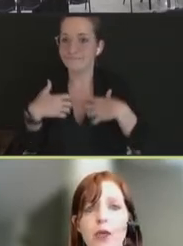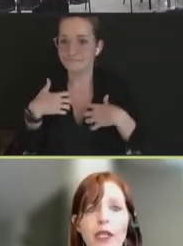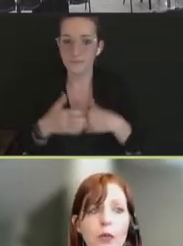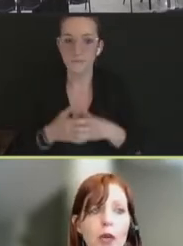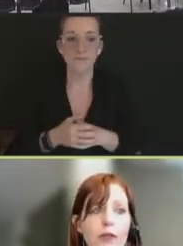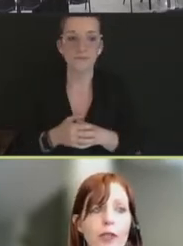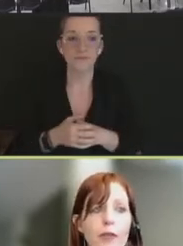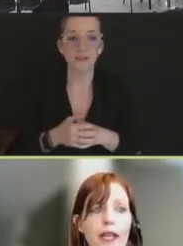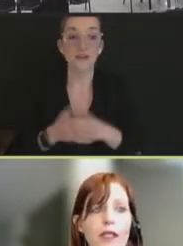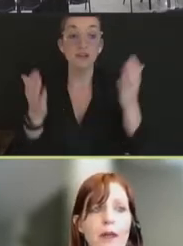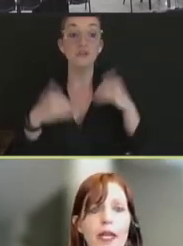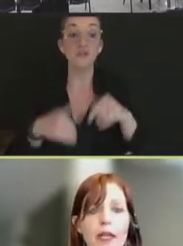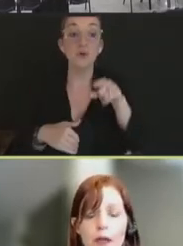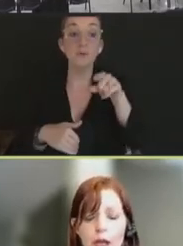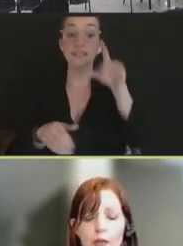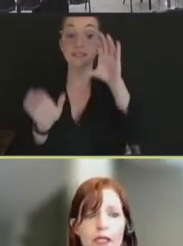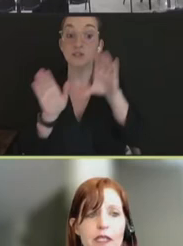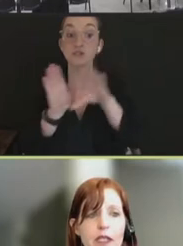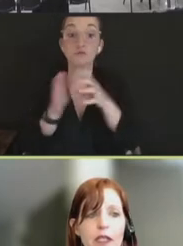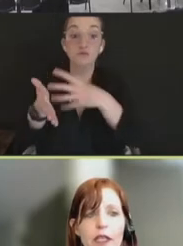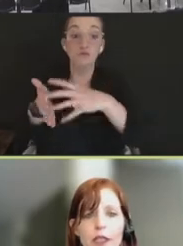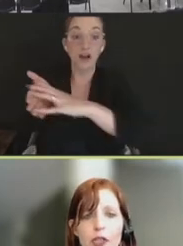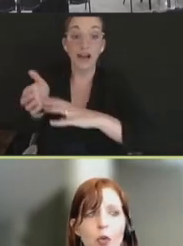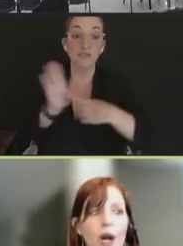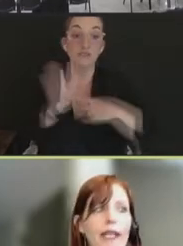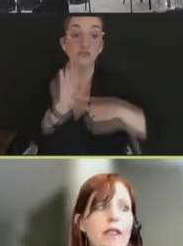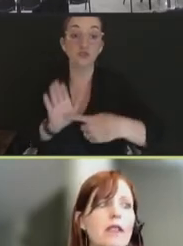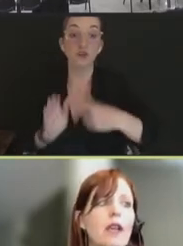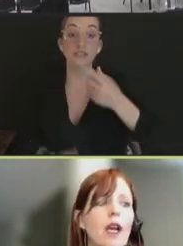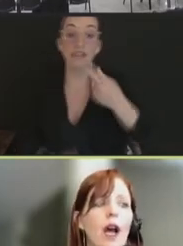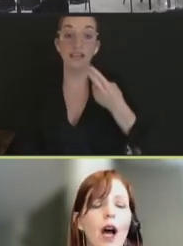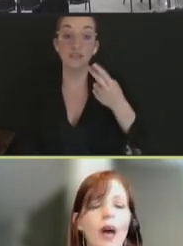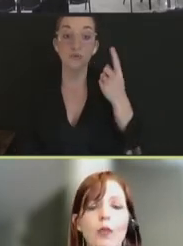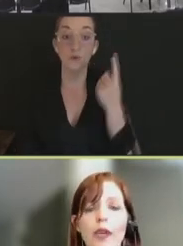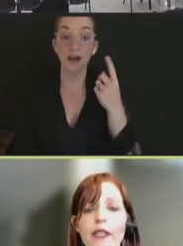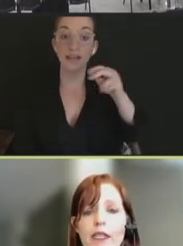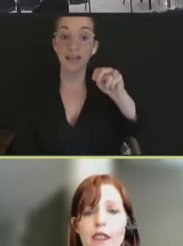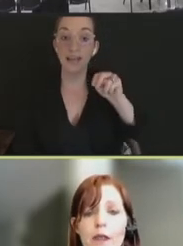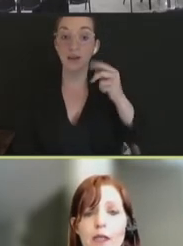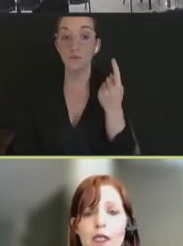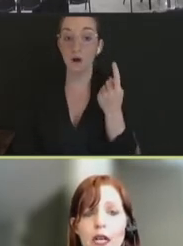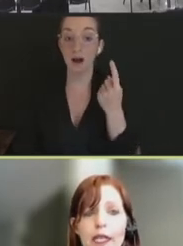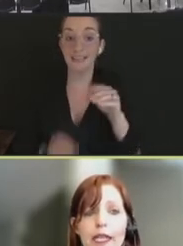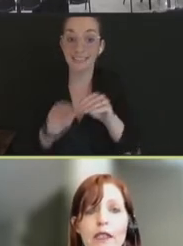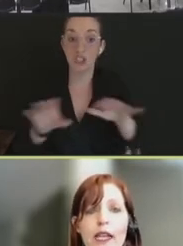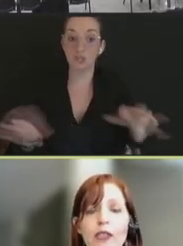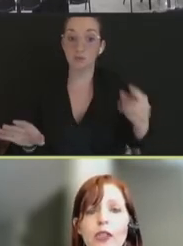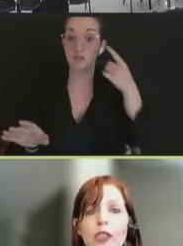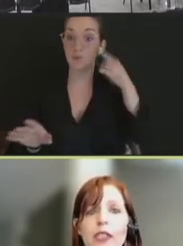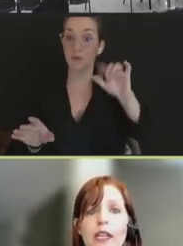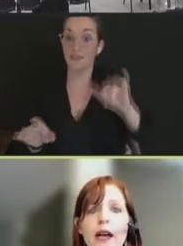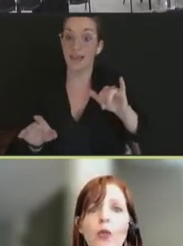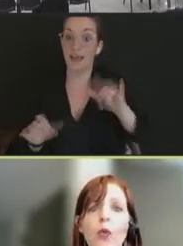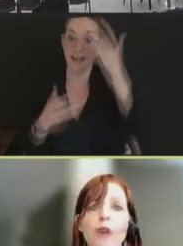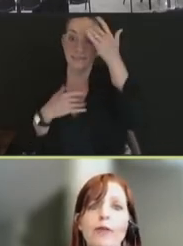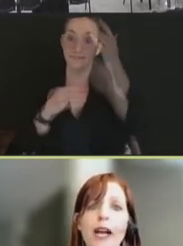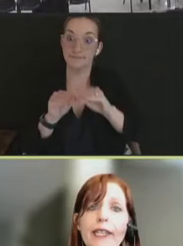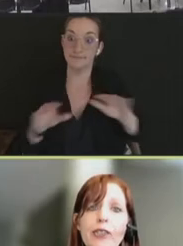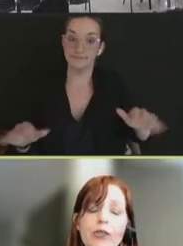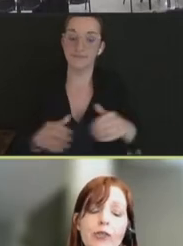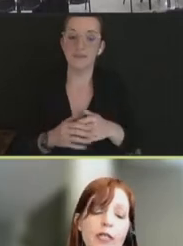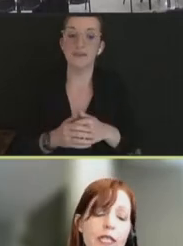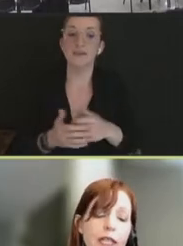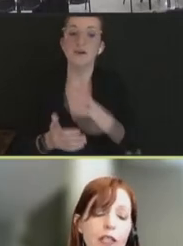to H1N1 for the pandemic. Please click twice. We did some studies and looked at what